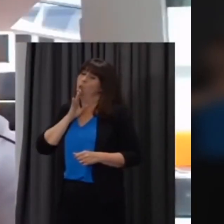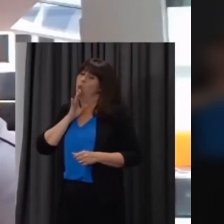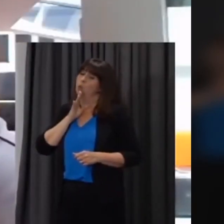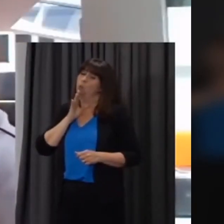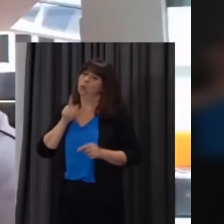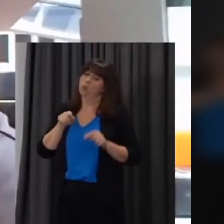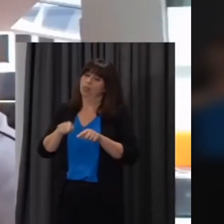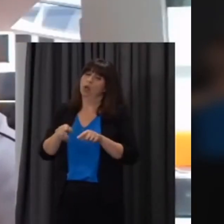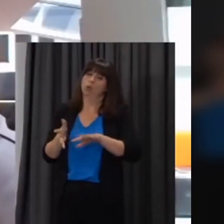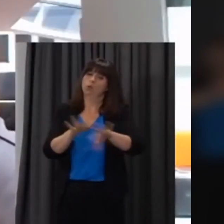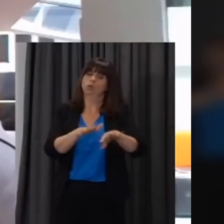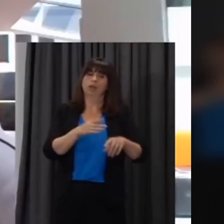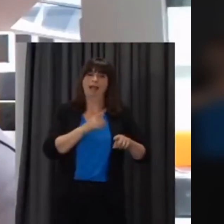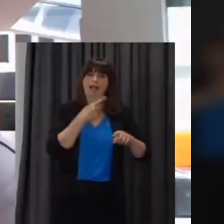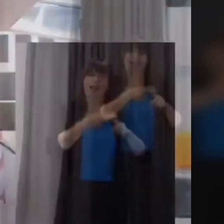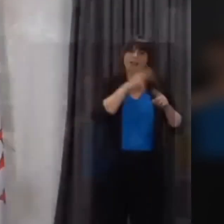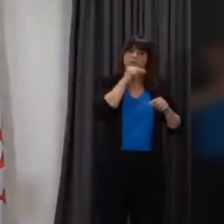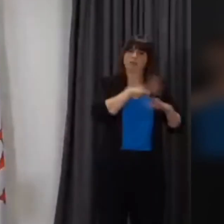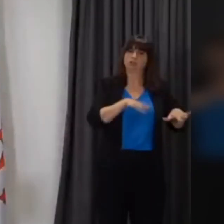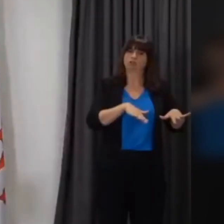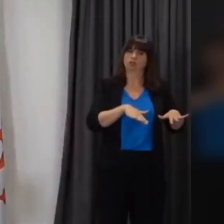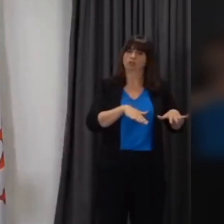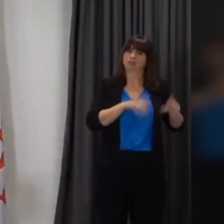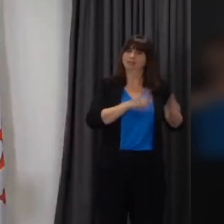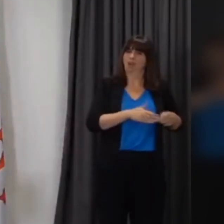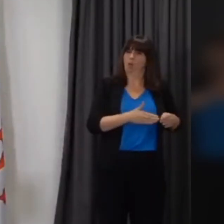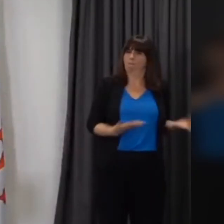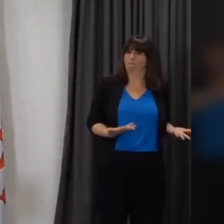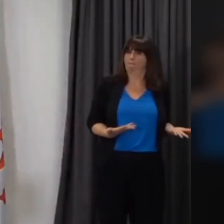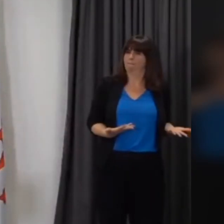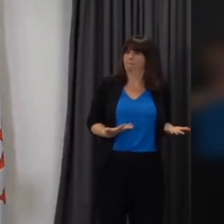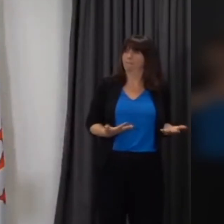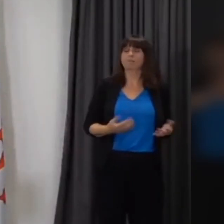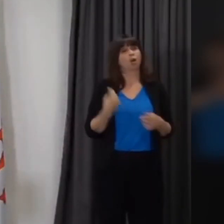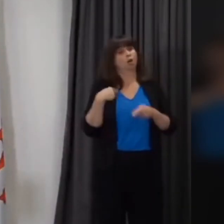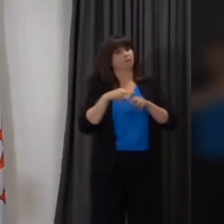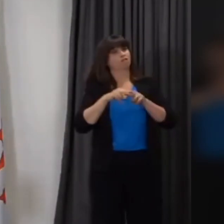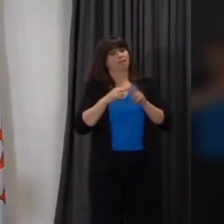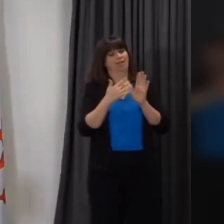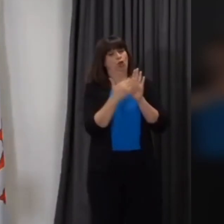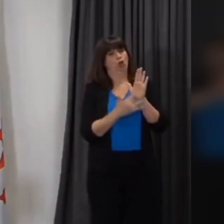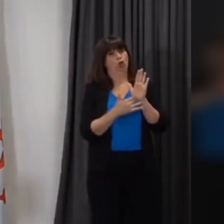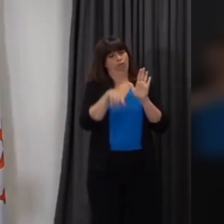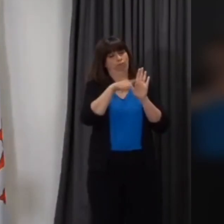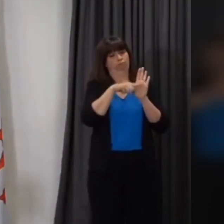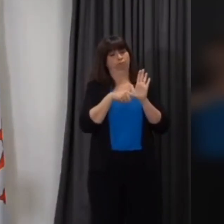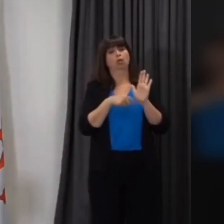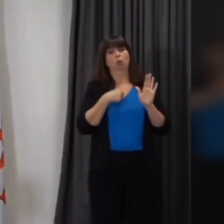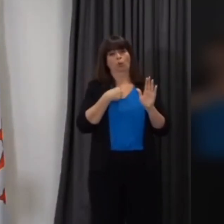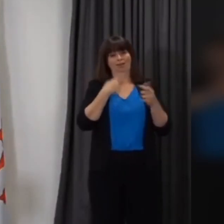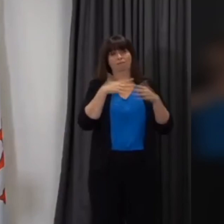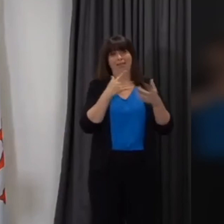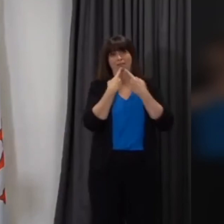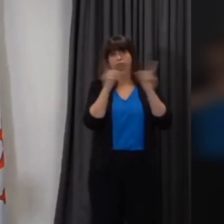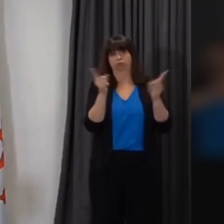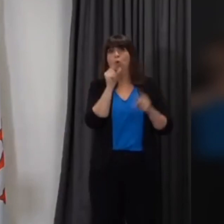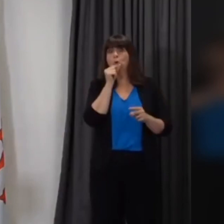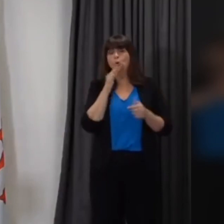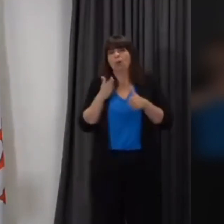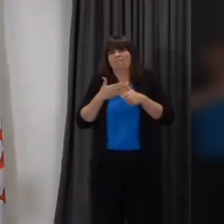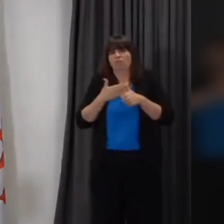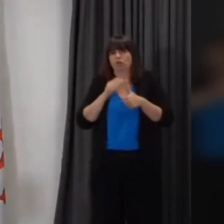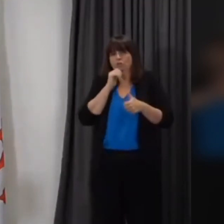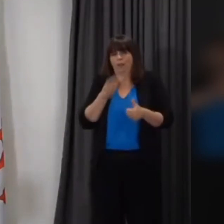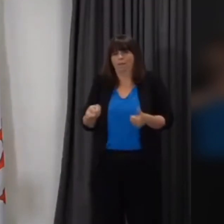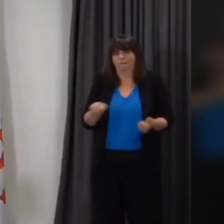pupils to go back before english medium as i said we've published on friday our priority groups what we need to do is to address